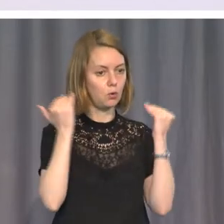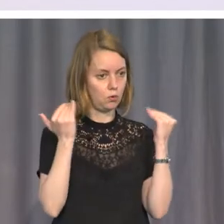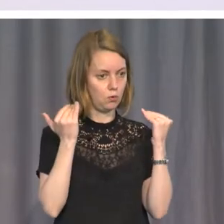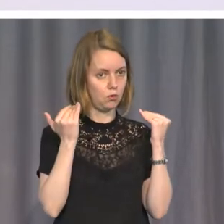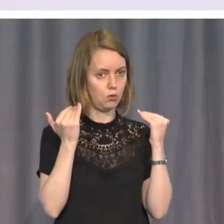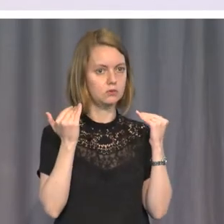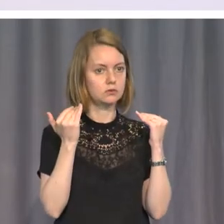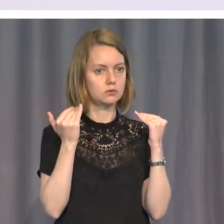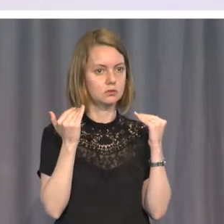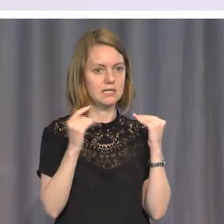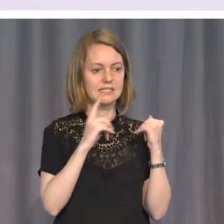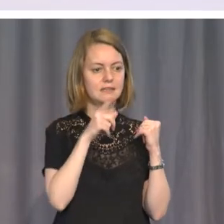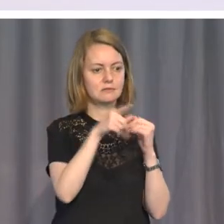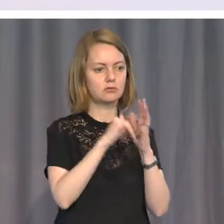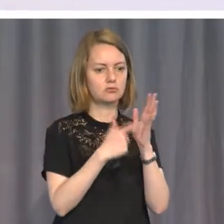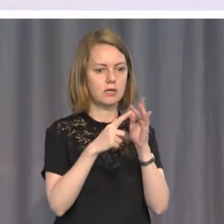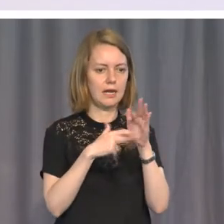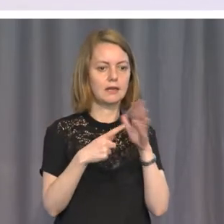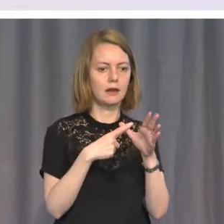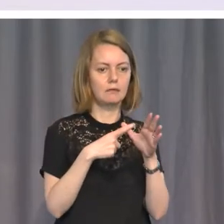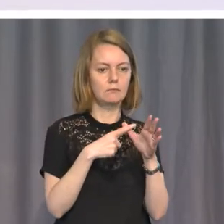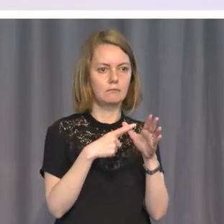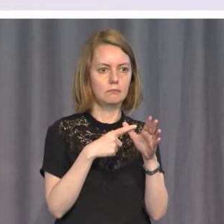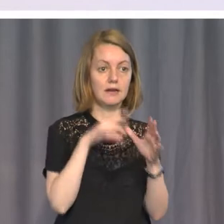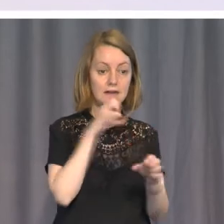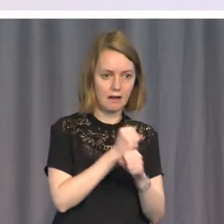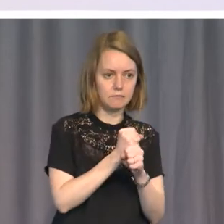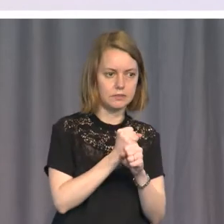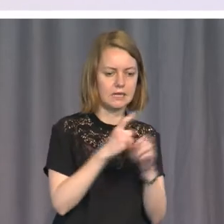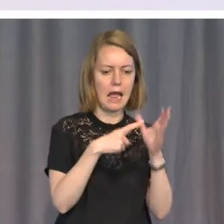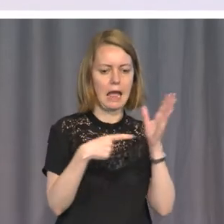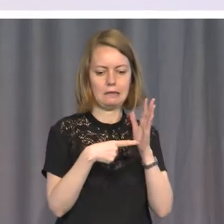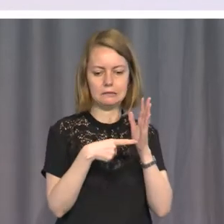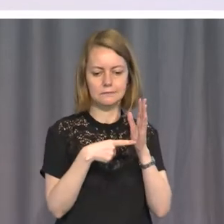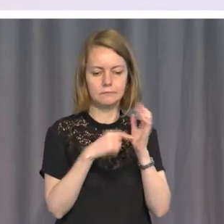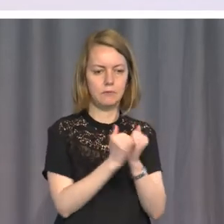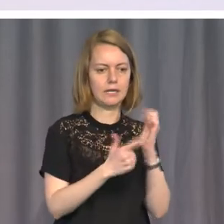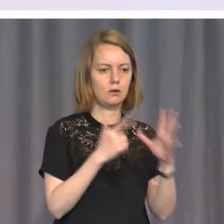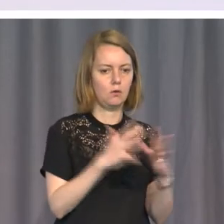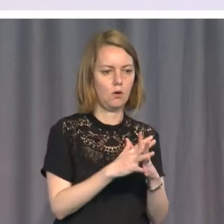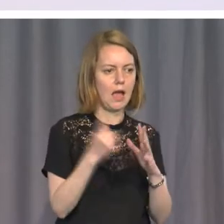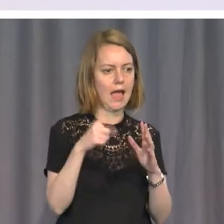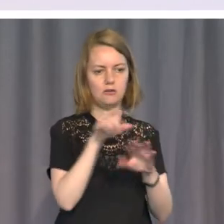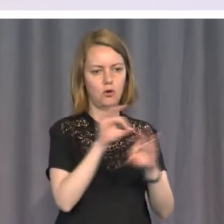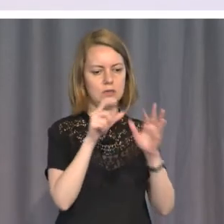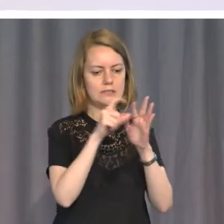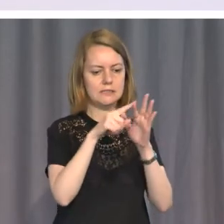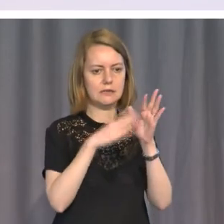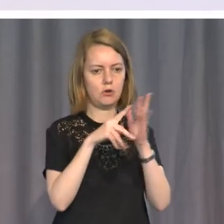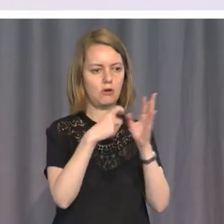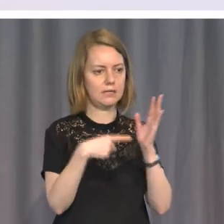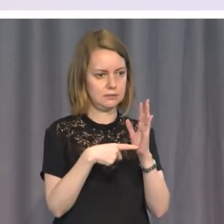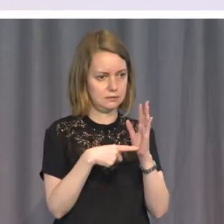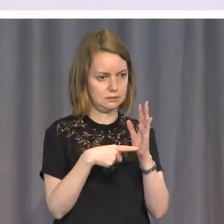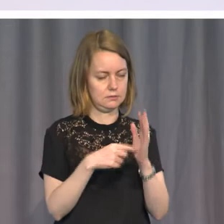to exactly the same view that the government was acting unlawfully and anti-democratically. The Commonwealth